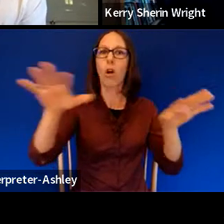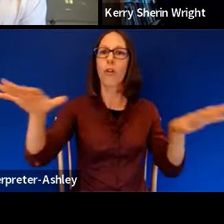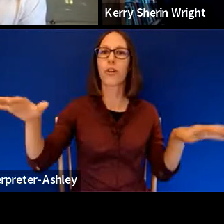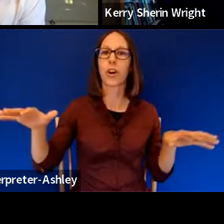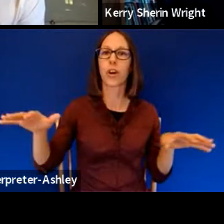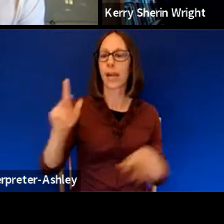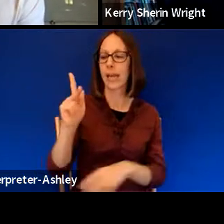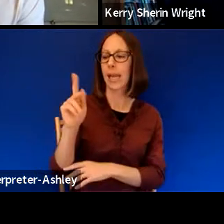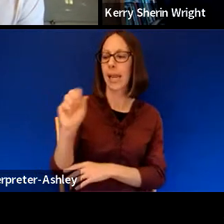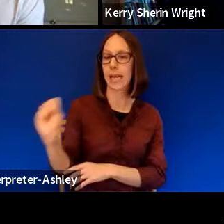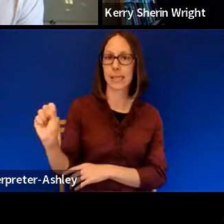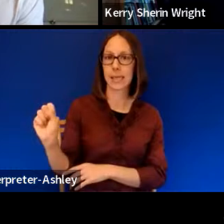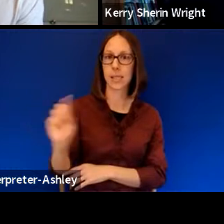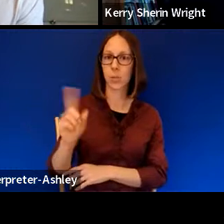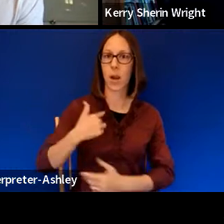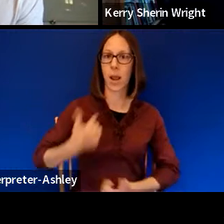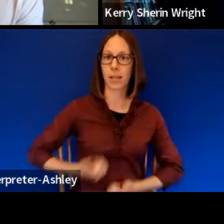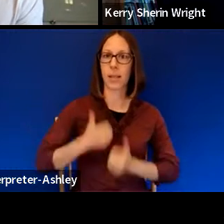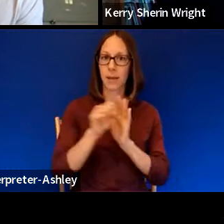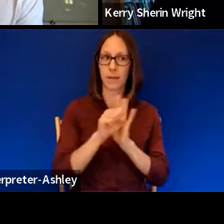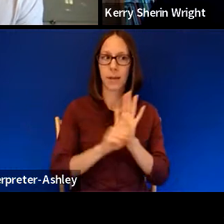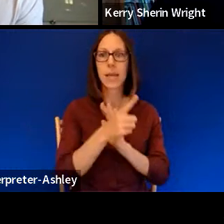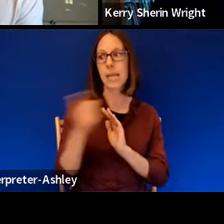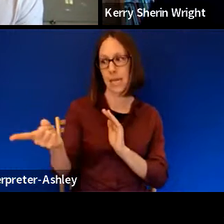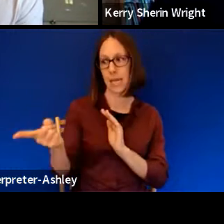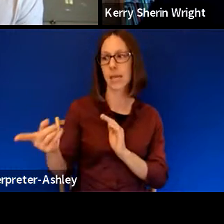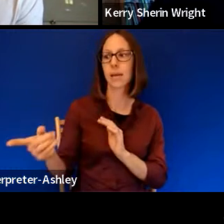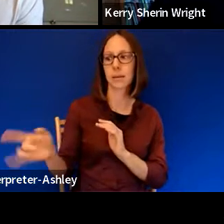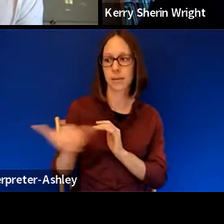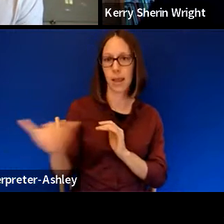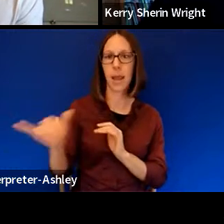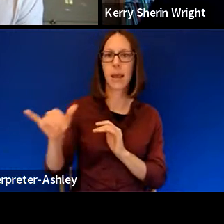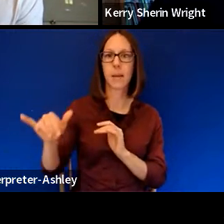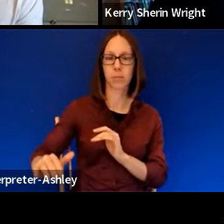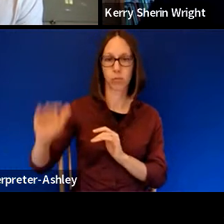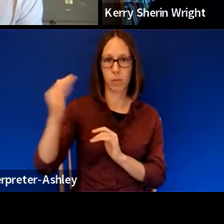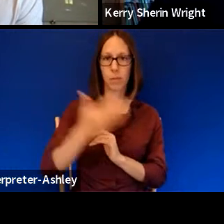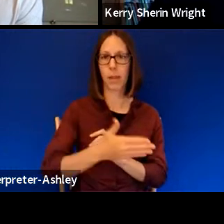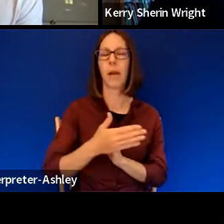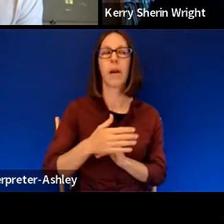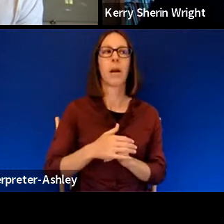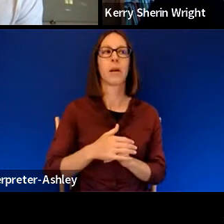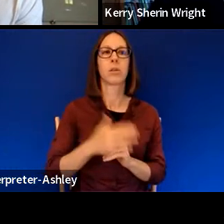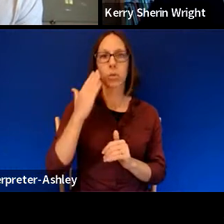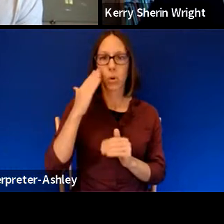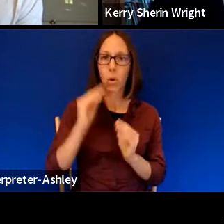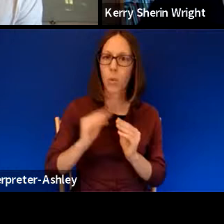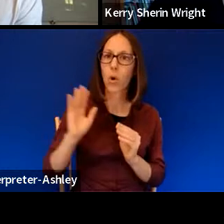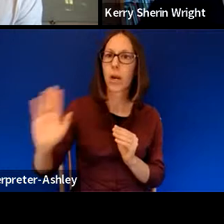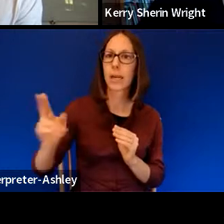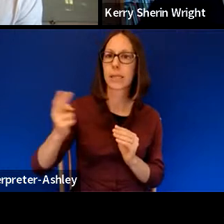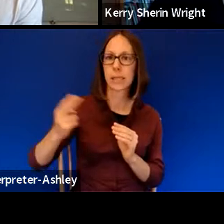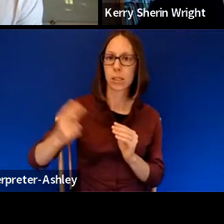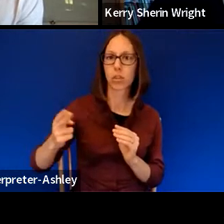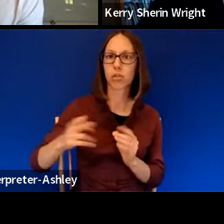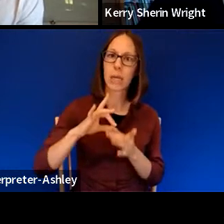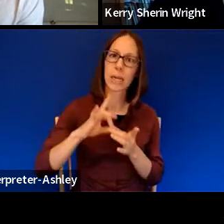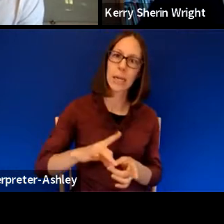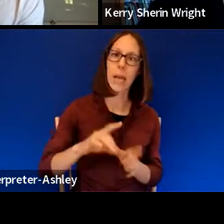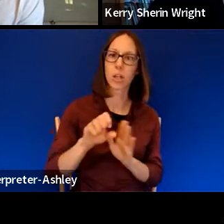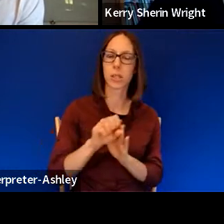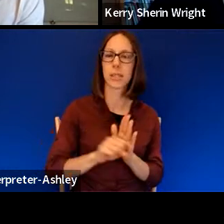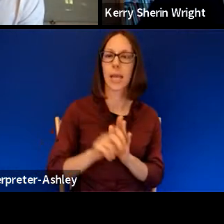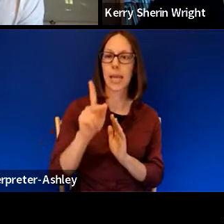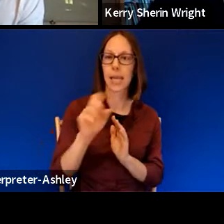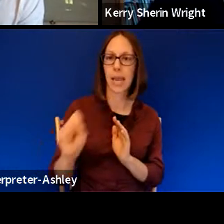Kansas where he had lived as a young person. Um, and so that knowing more about that and his Kansas connection has really been important to